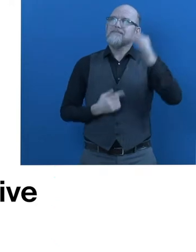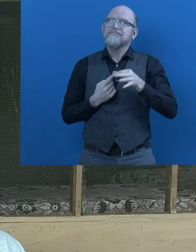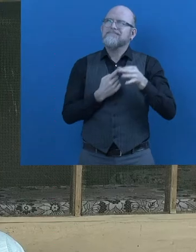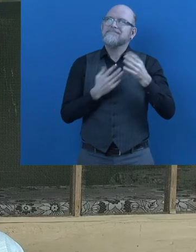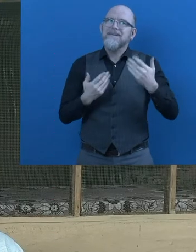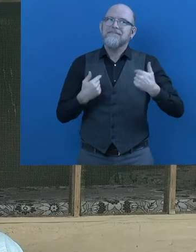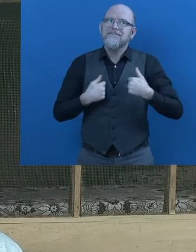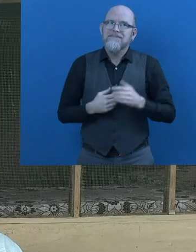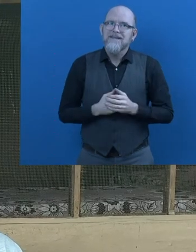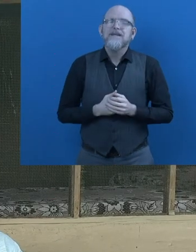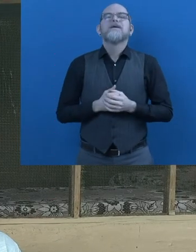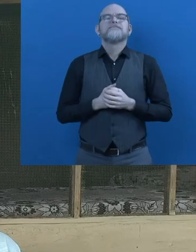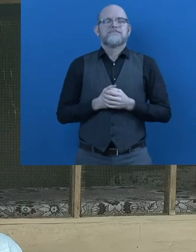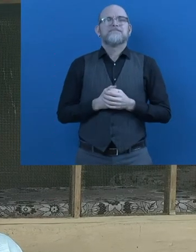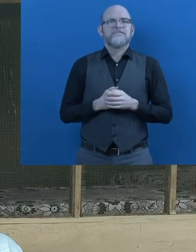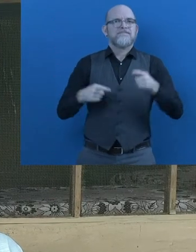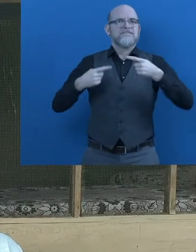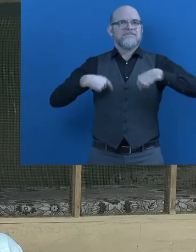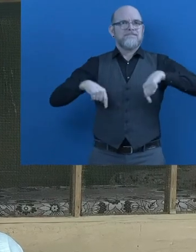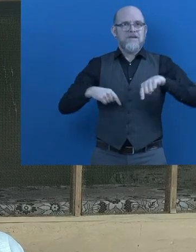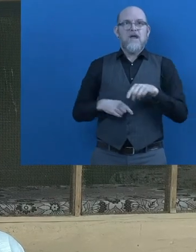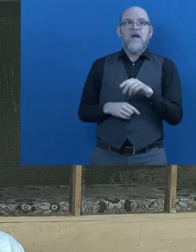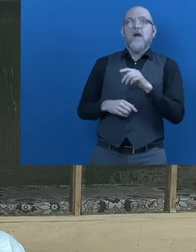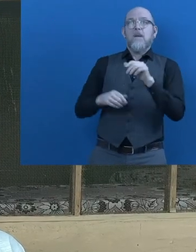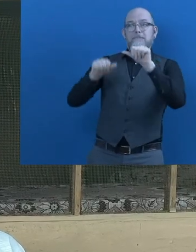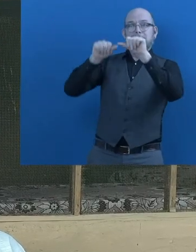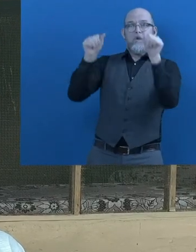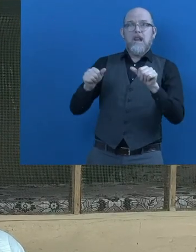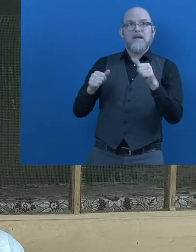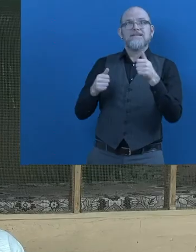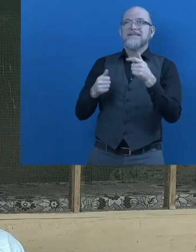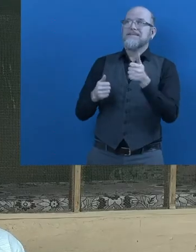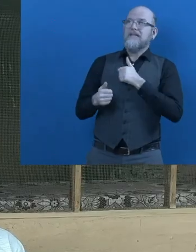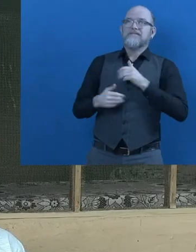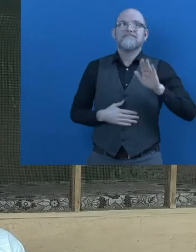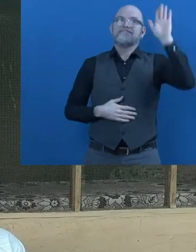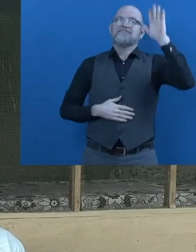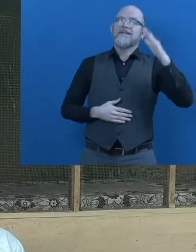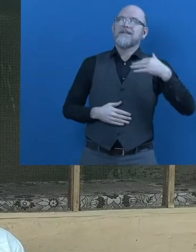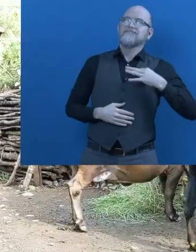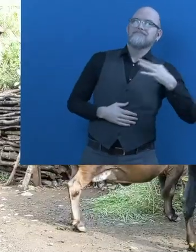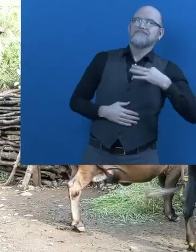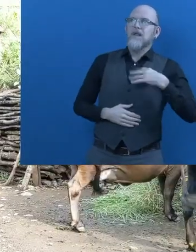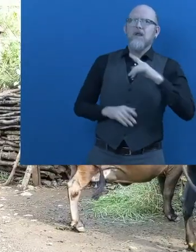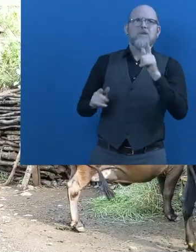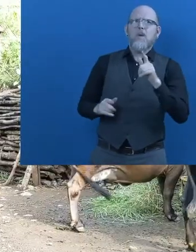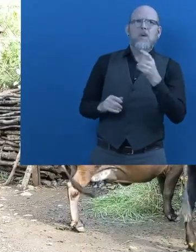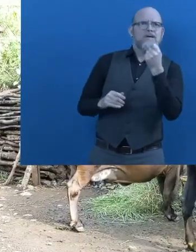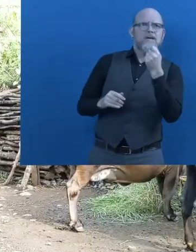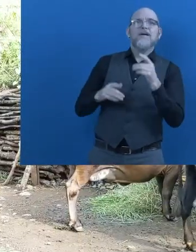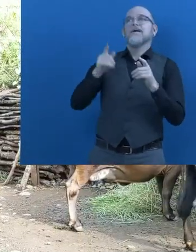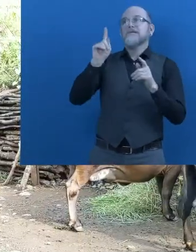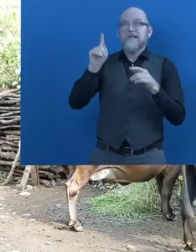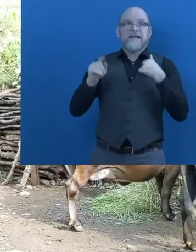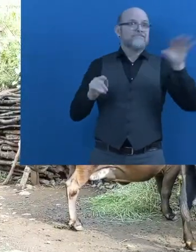innovation is this is a volunteer based model. Each and every village is having the their elected